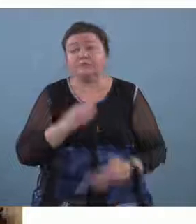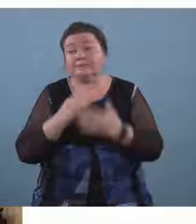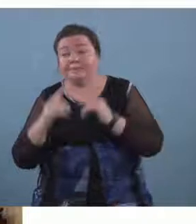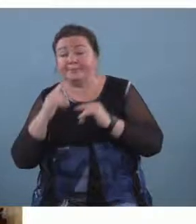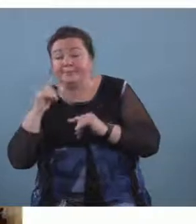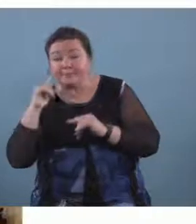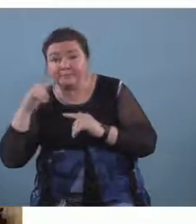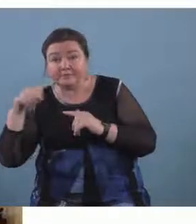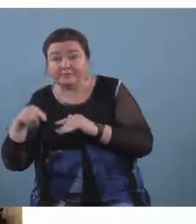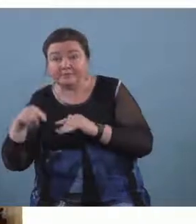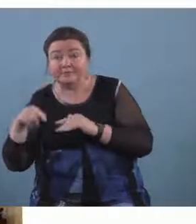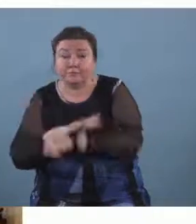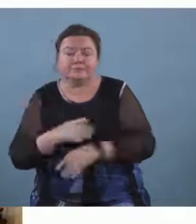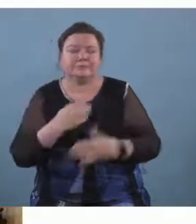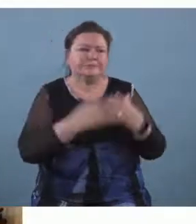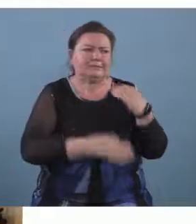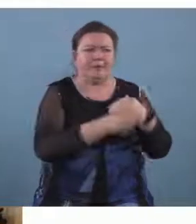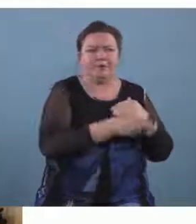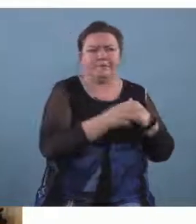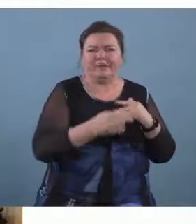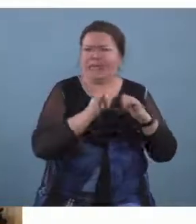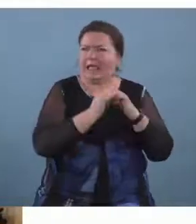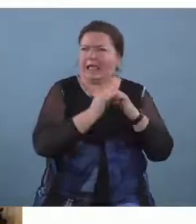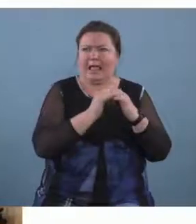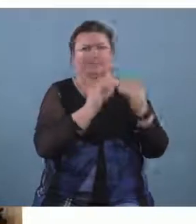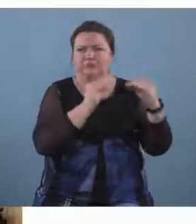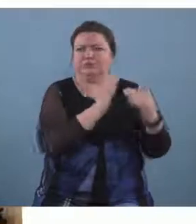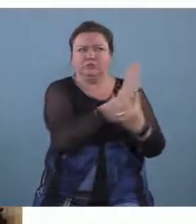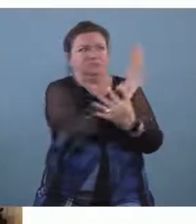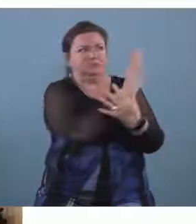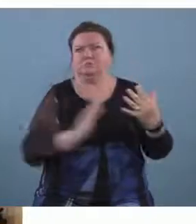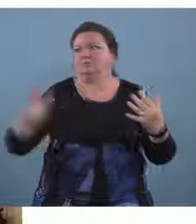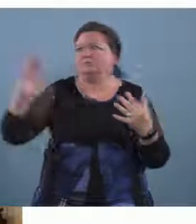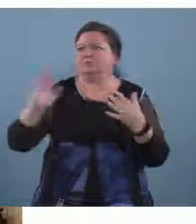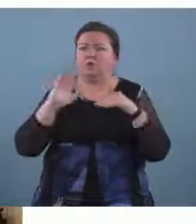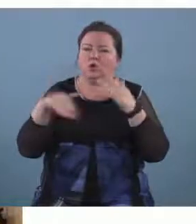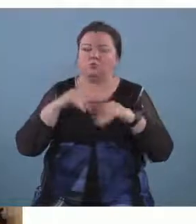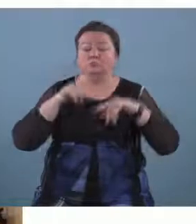how do i teach music all the range of deafness or hearing